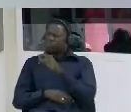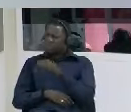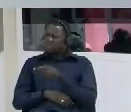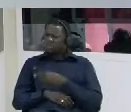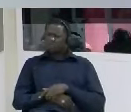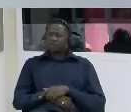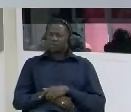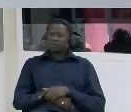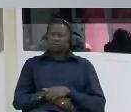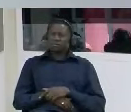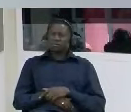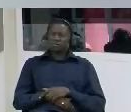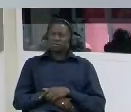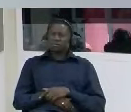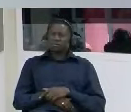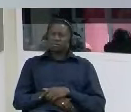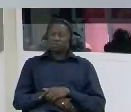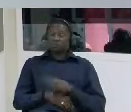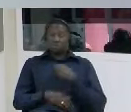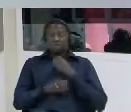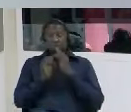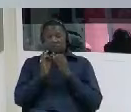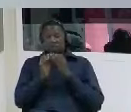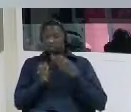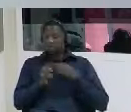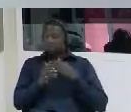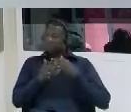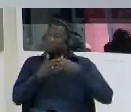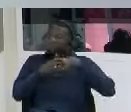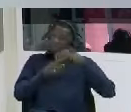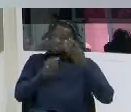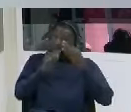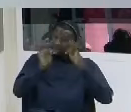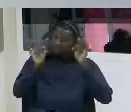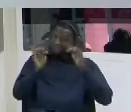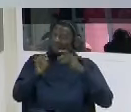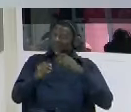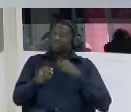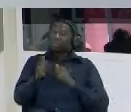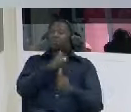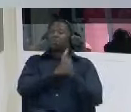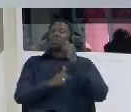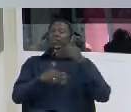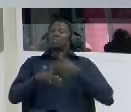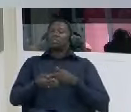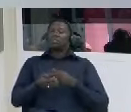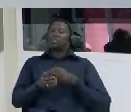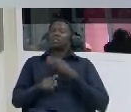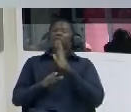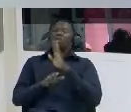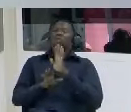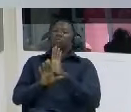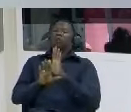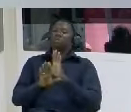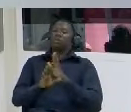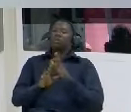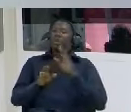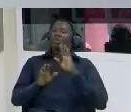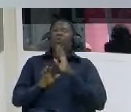here i said i am released but they have brought me back here they said they have to get order from ogre for me to go home